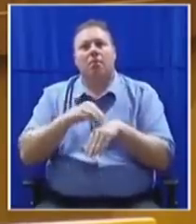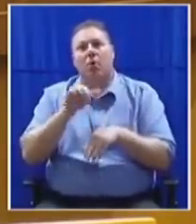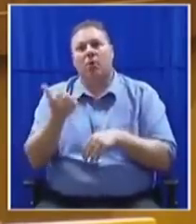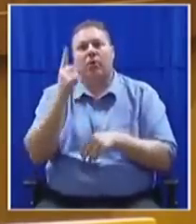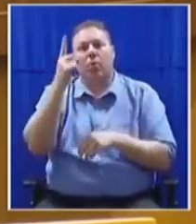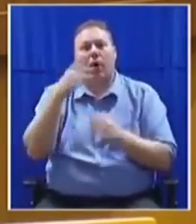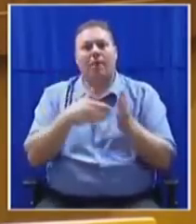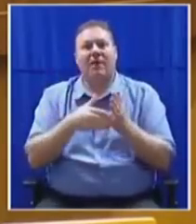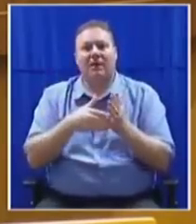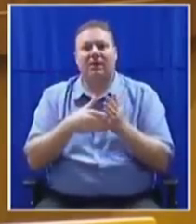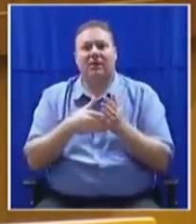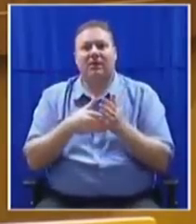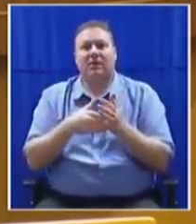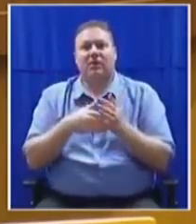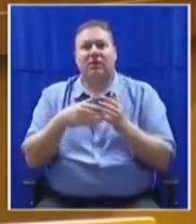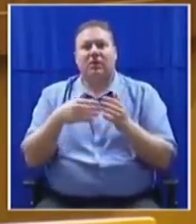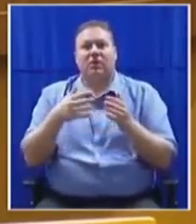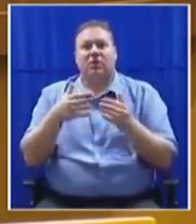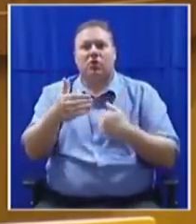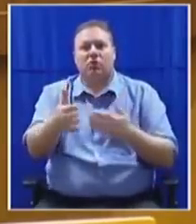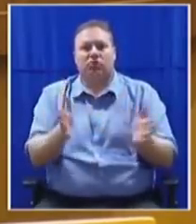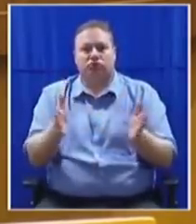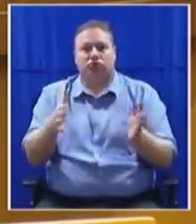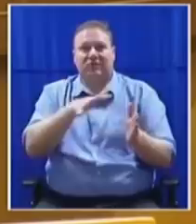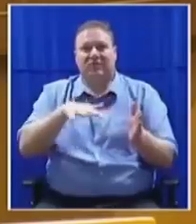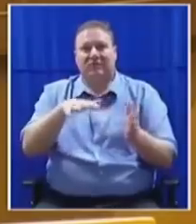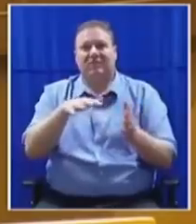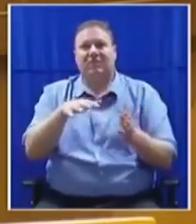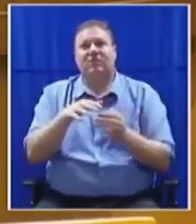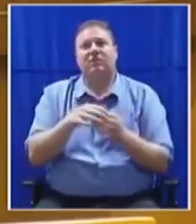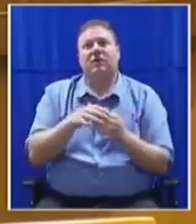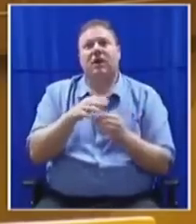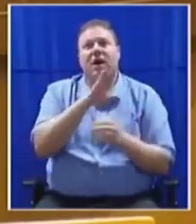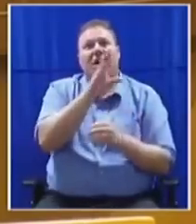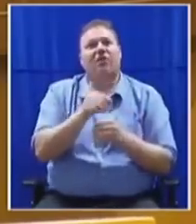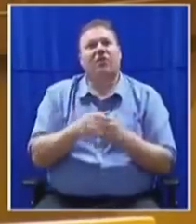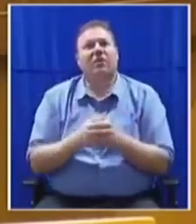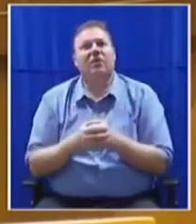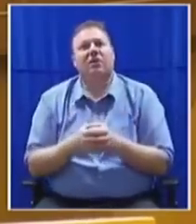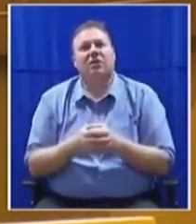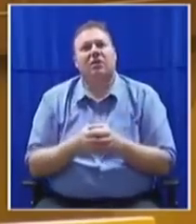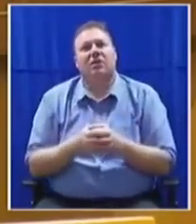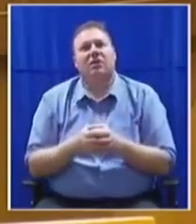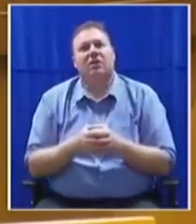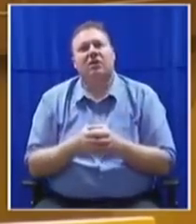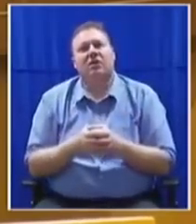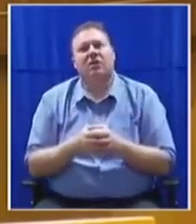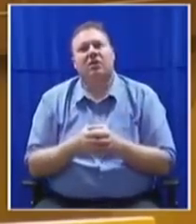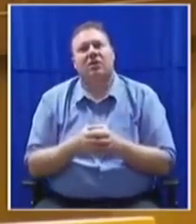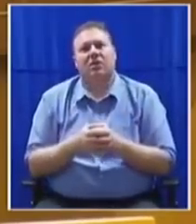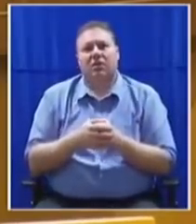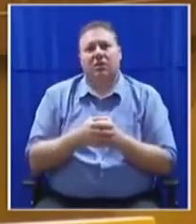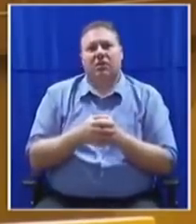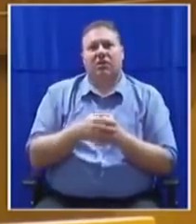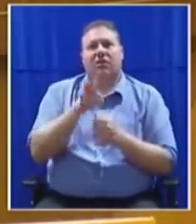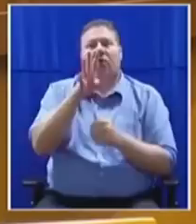million square kilometers of land in sub-Saharan Africa. That is four times the size of the United